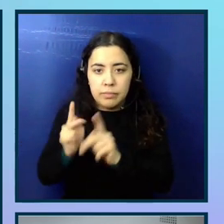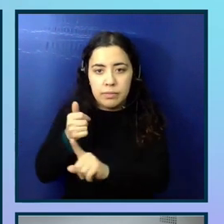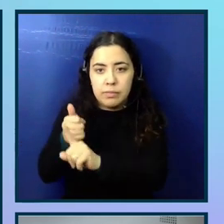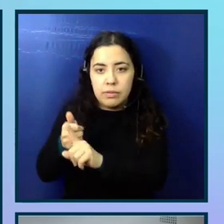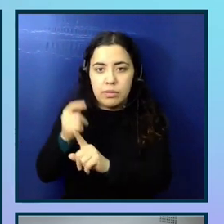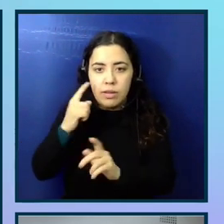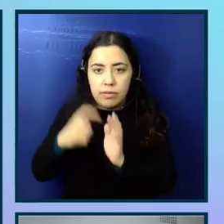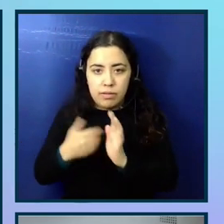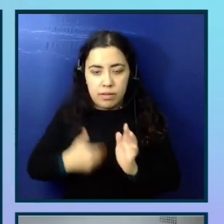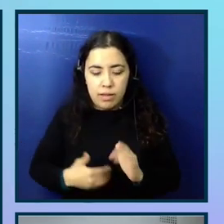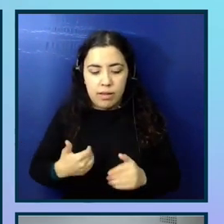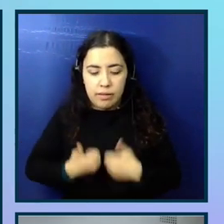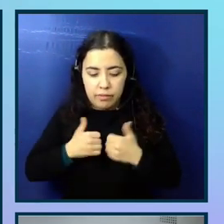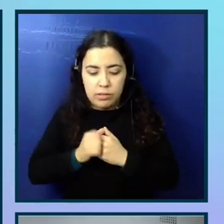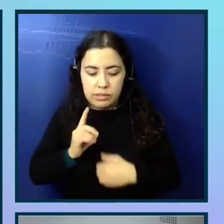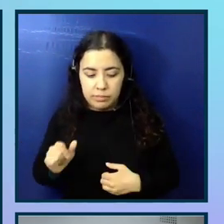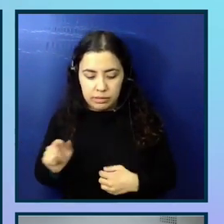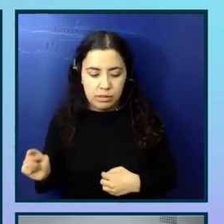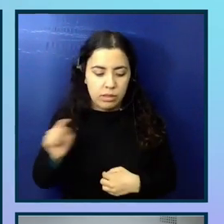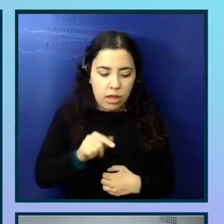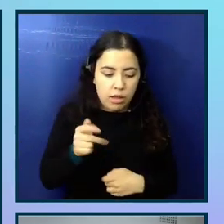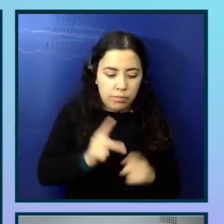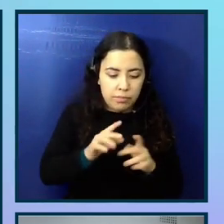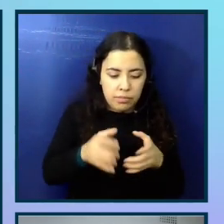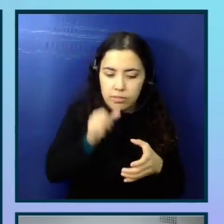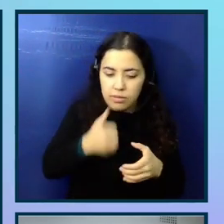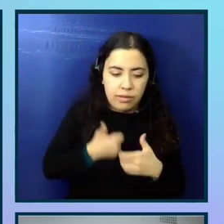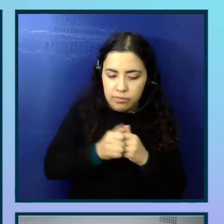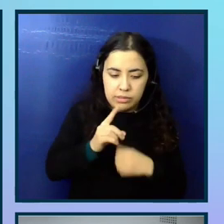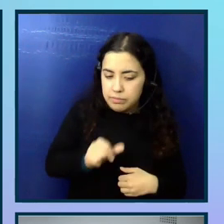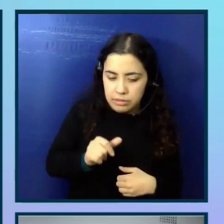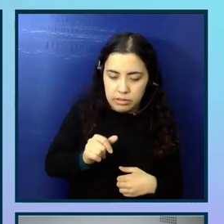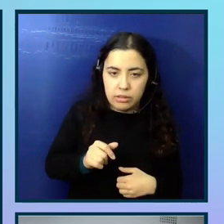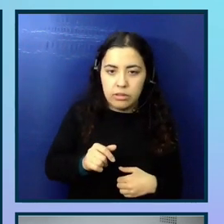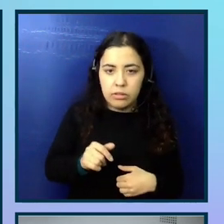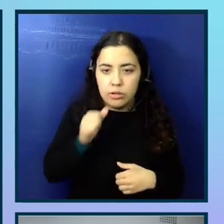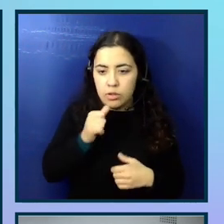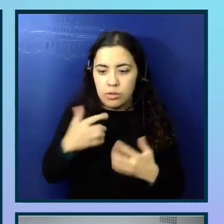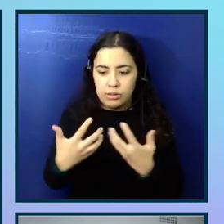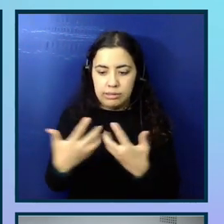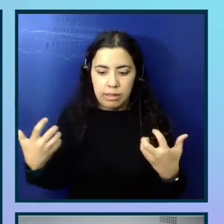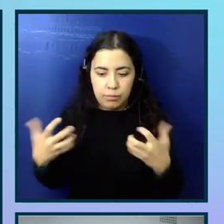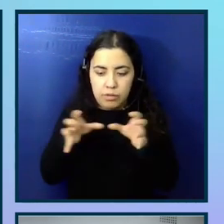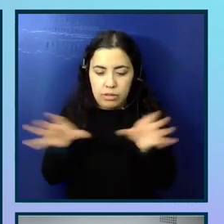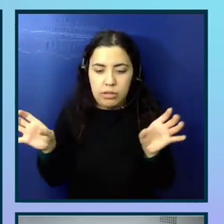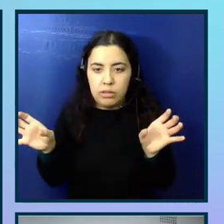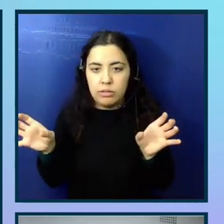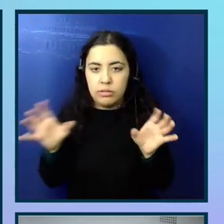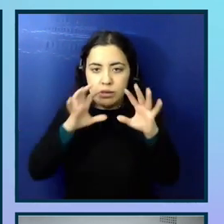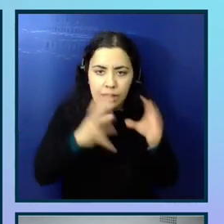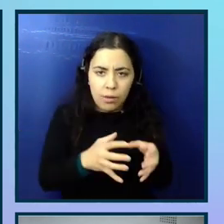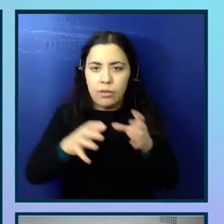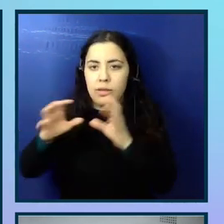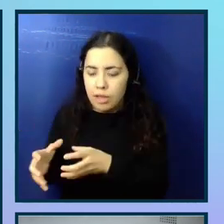identify as living with disability and people who are not living with disability. So don't separate these into like categories, for